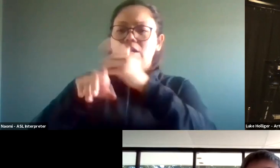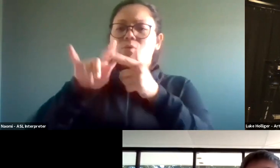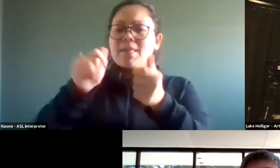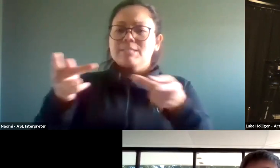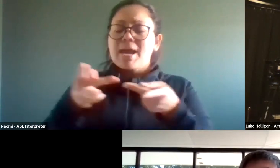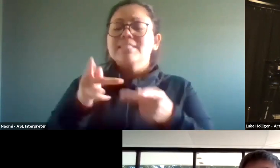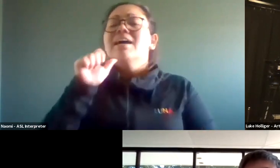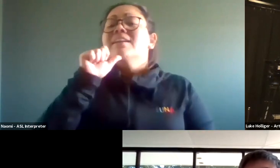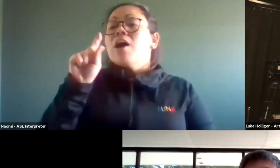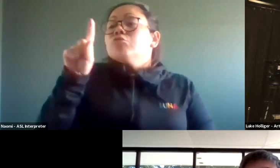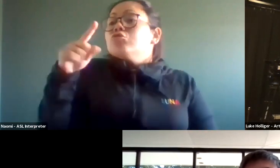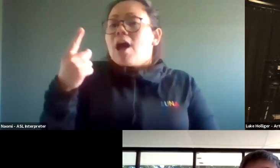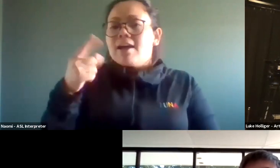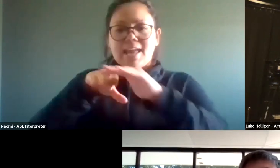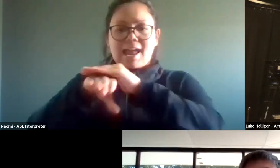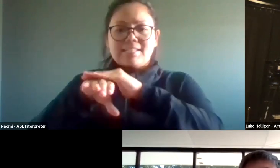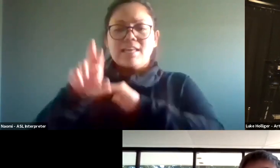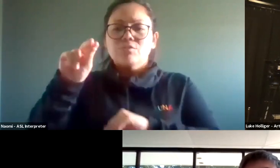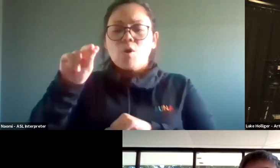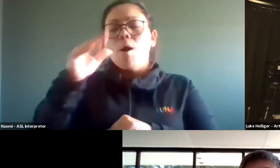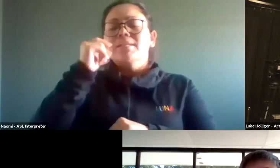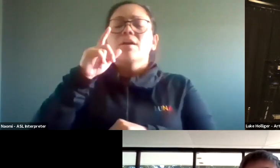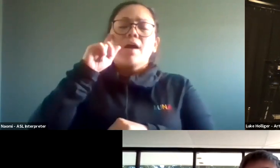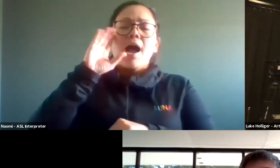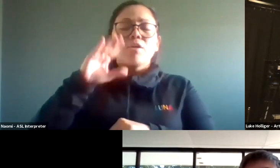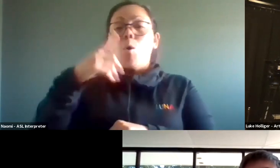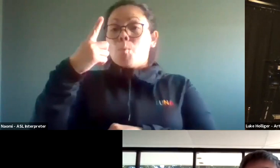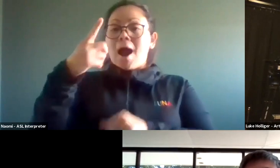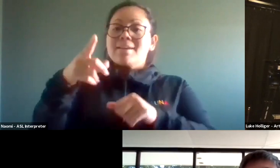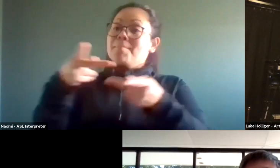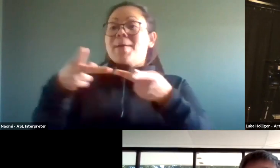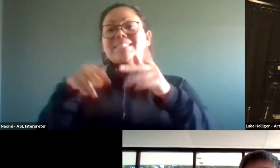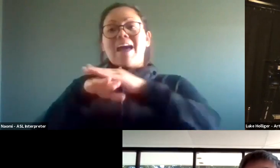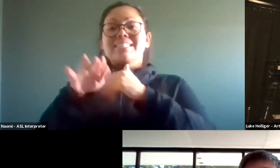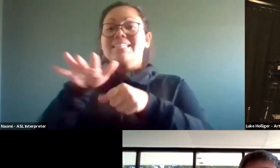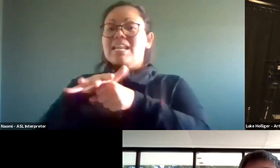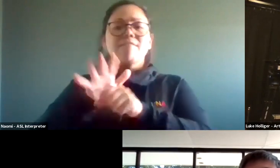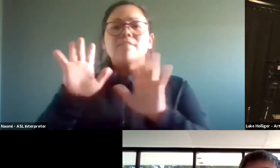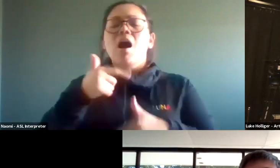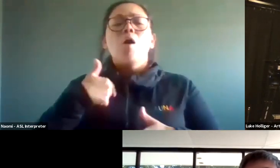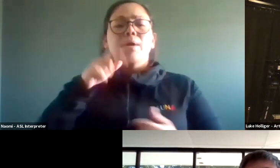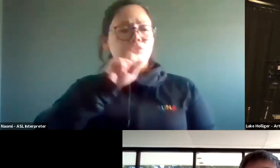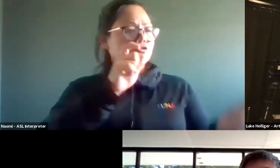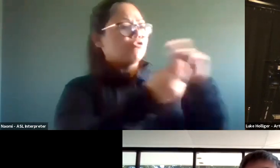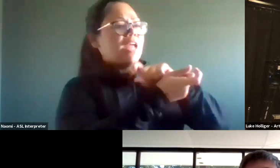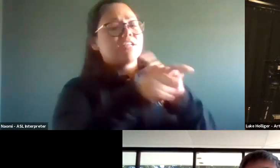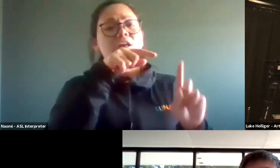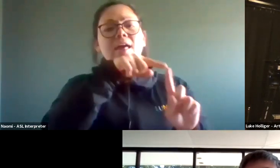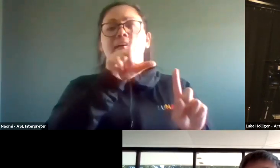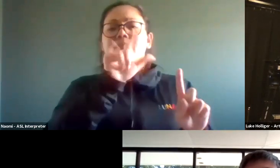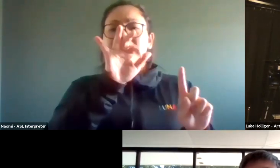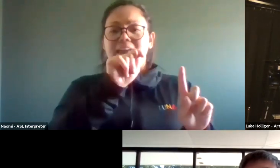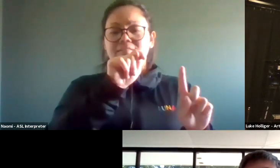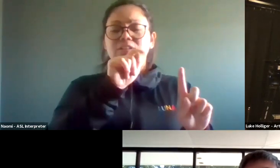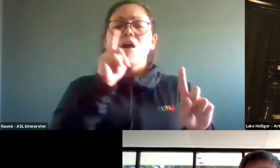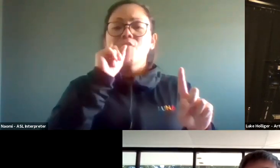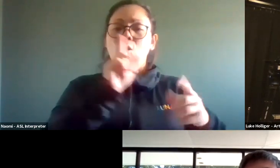just give them access there because one point of access is not quite enough. So we modified our orchestra lift to function as an elevator